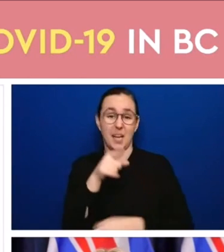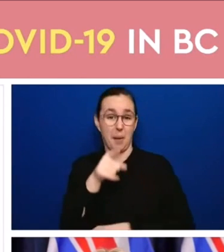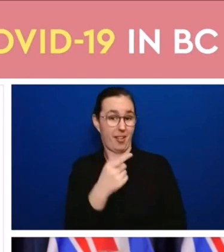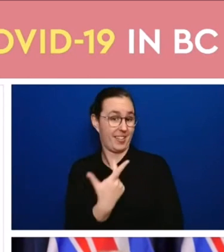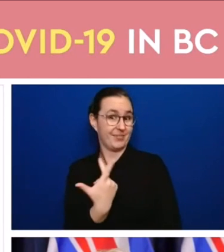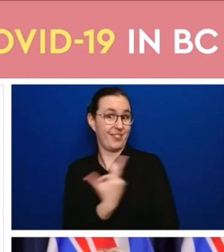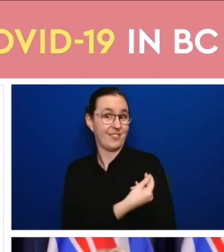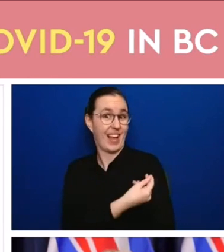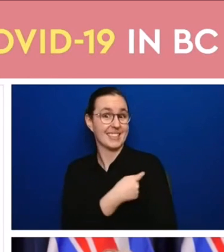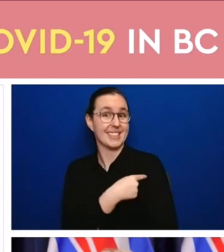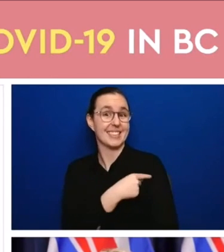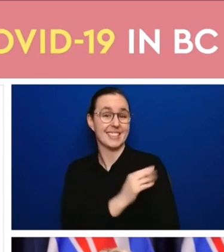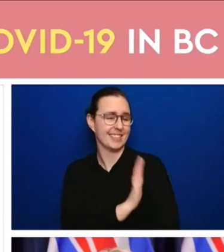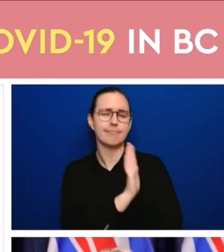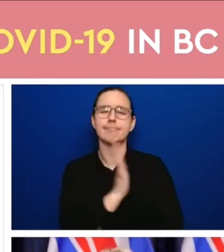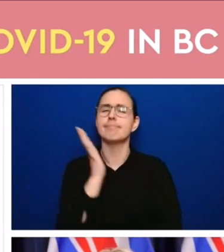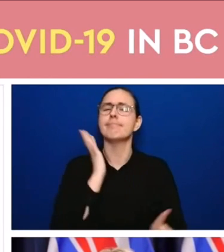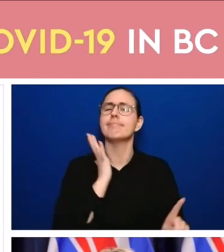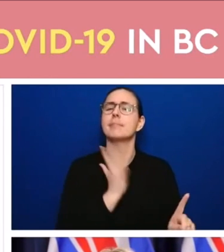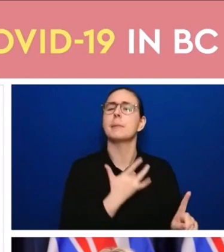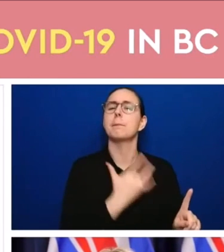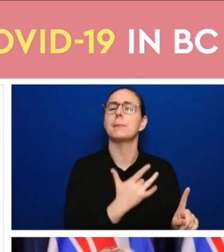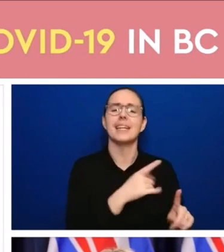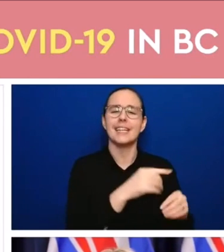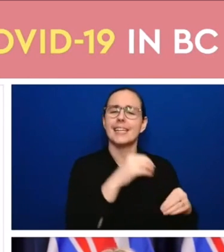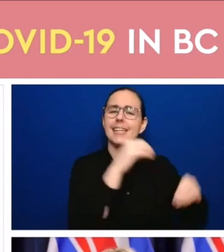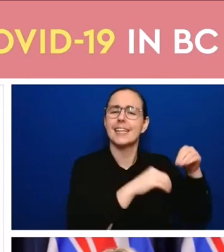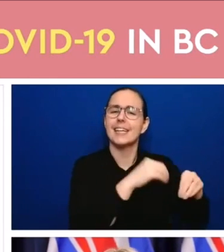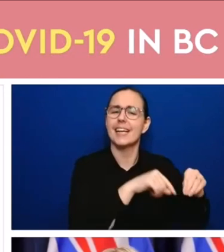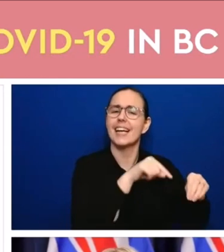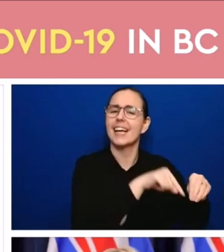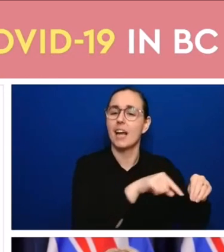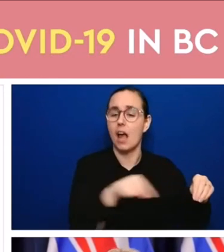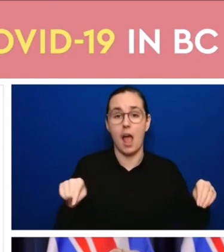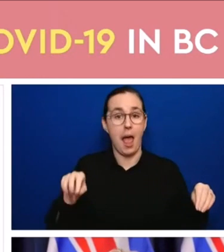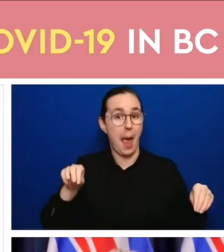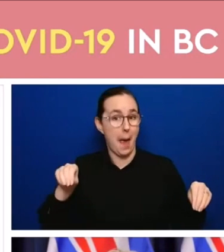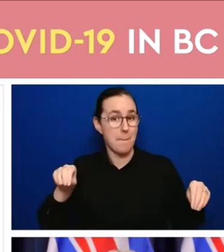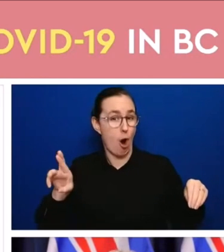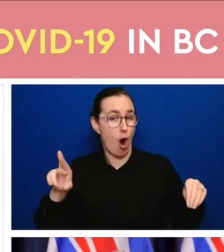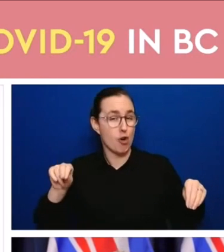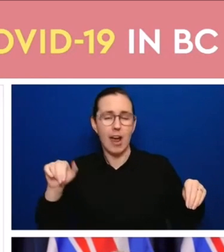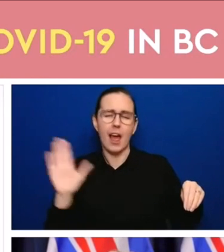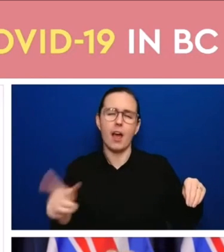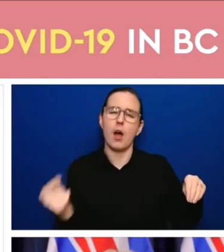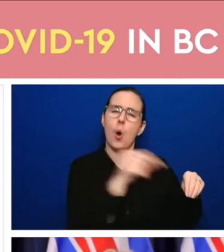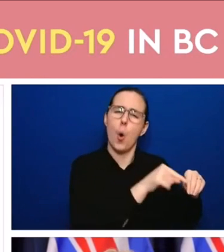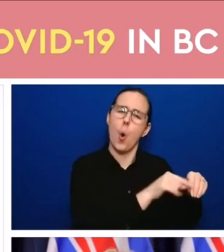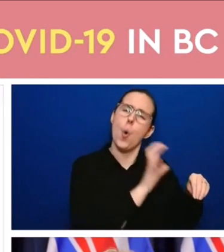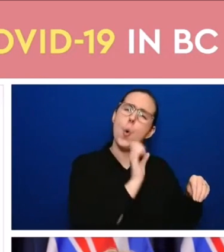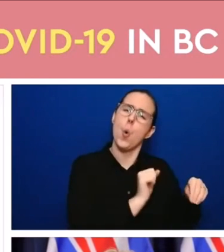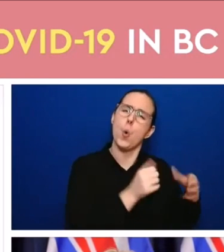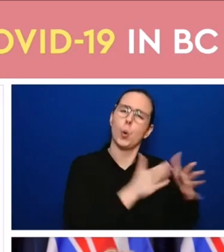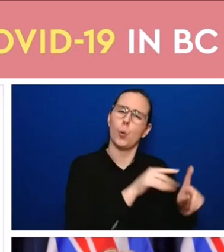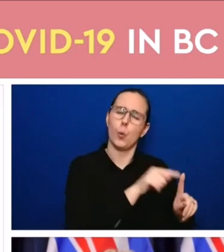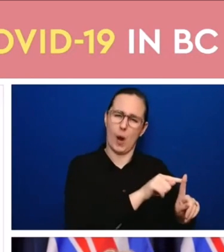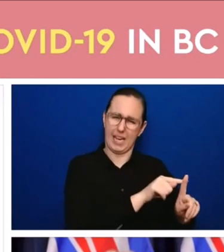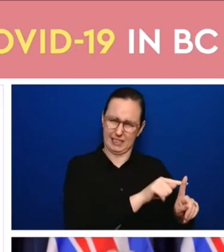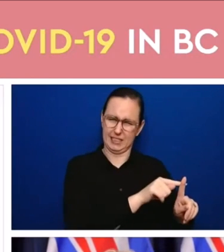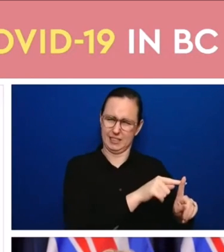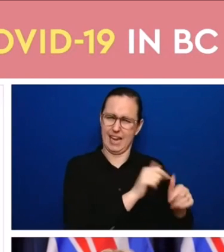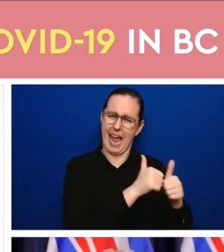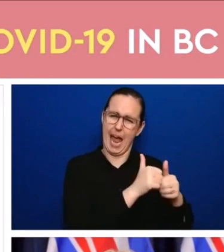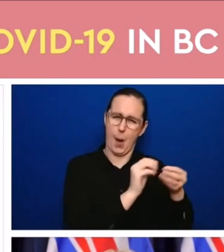be available for those people who have concerns about mRNA vaccines and we're hoping to hear news about that in the very near future